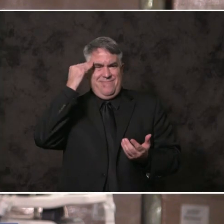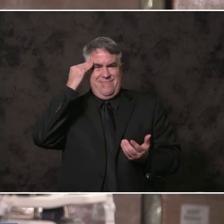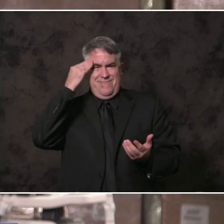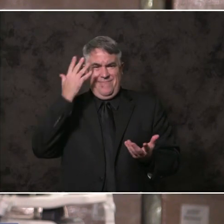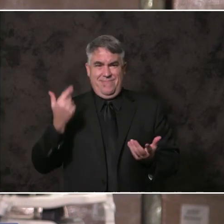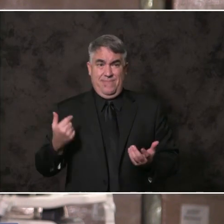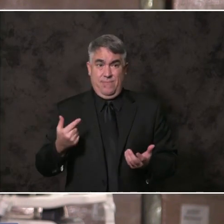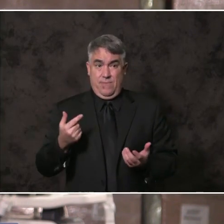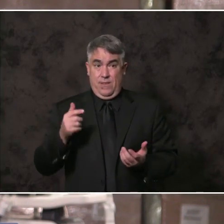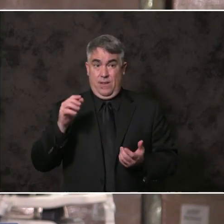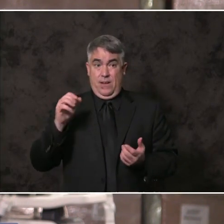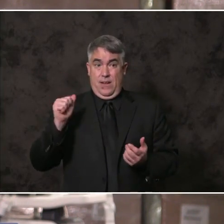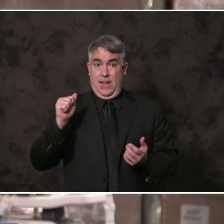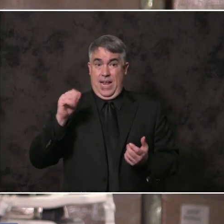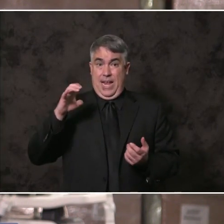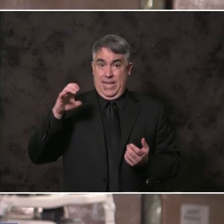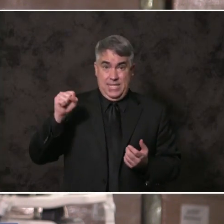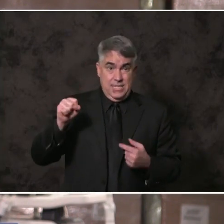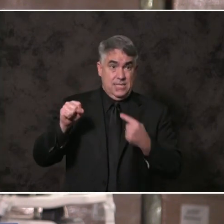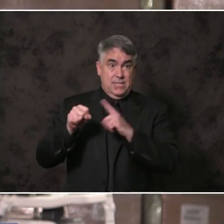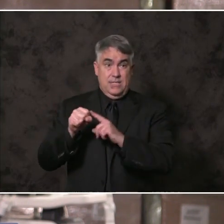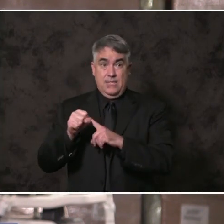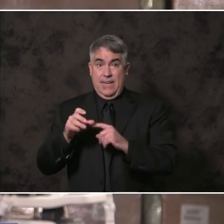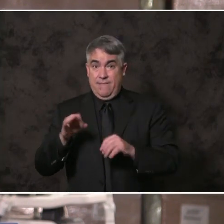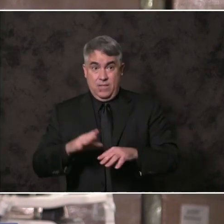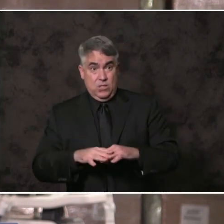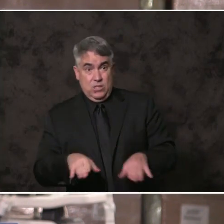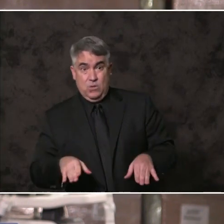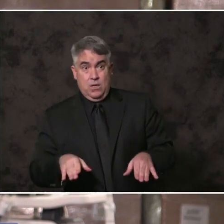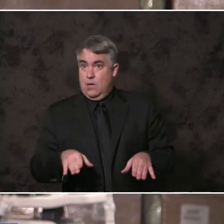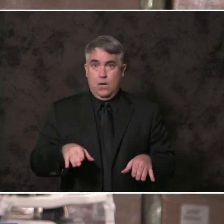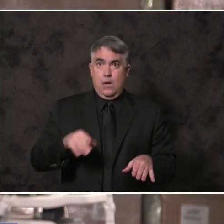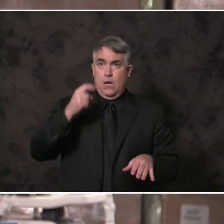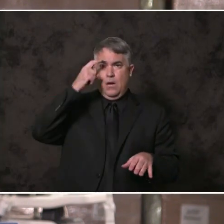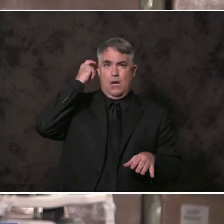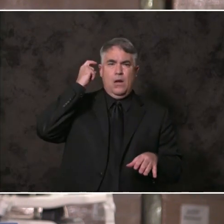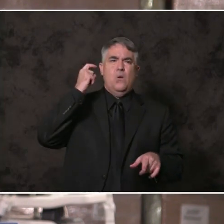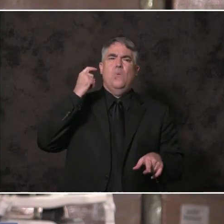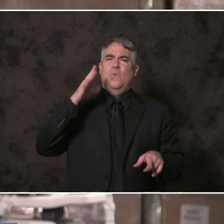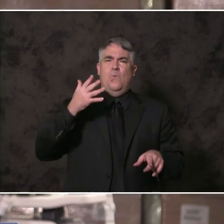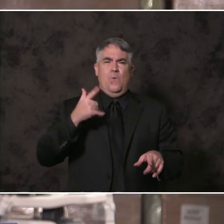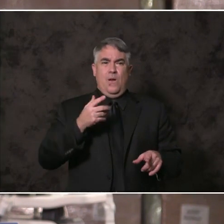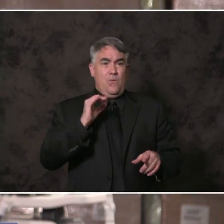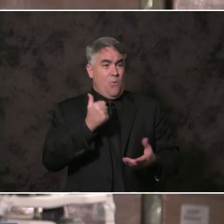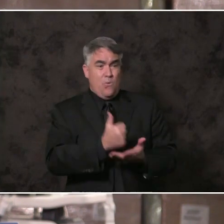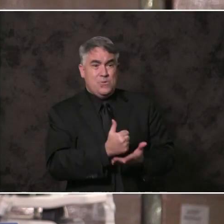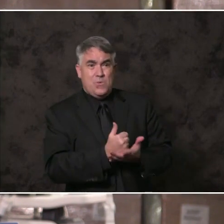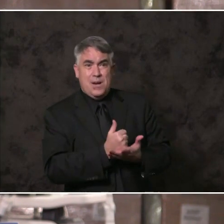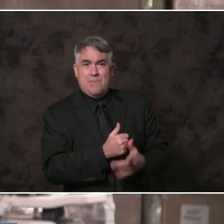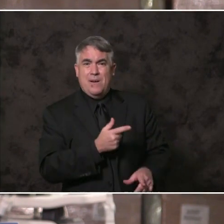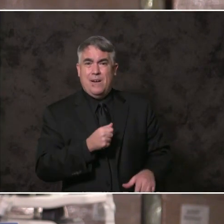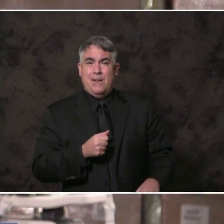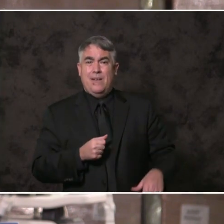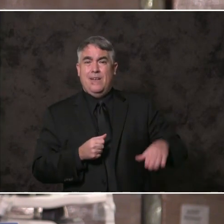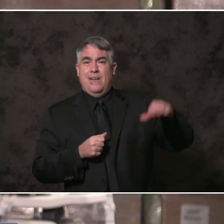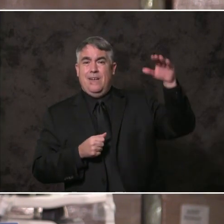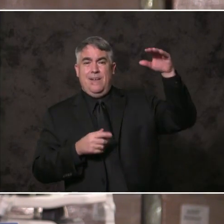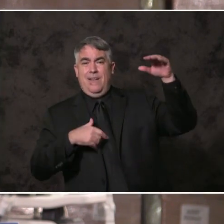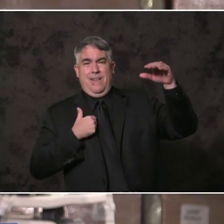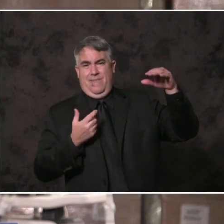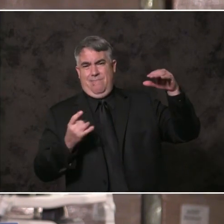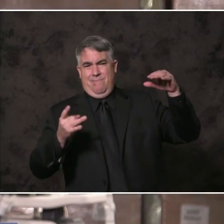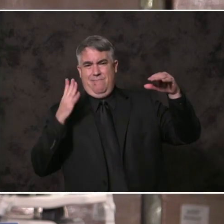ACEs, if not quickly met with trauma-informed care can have devastating lasting effects. And every issue